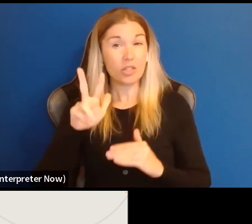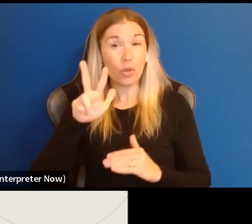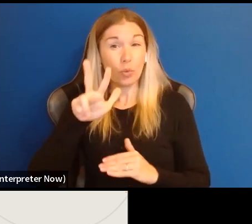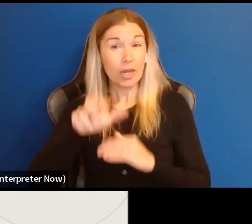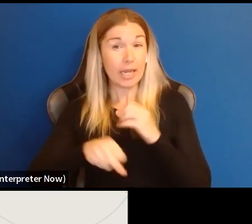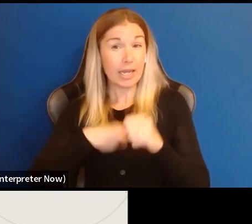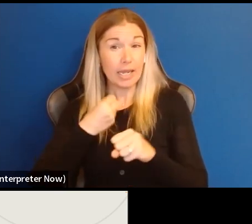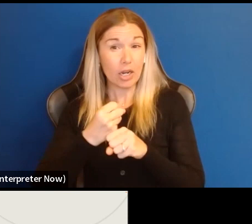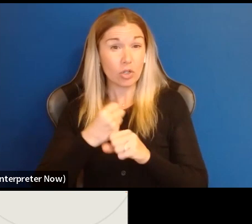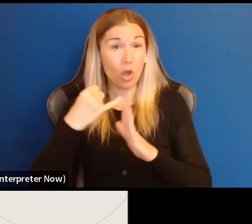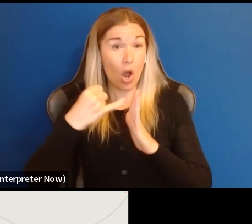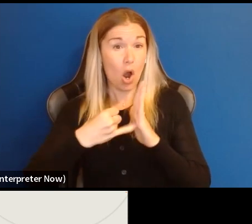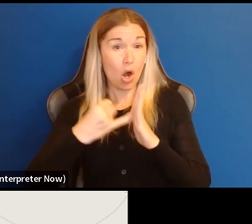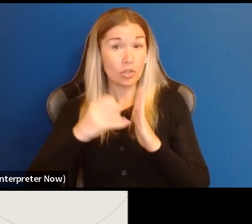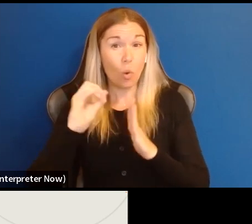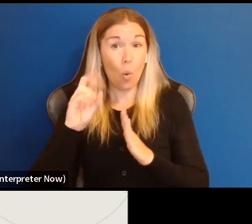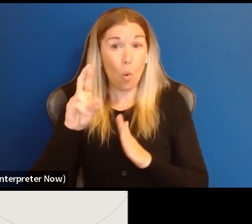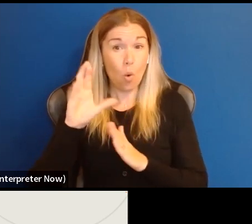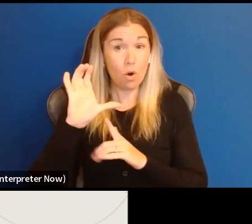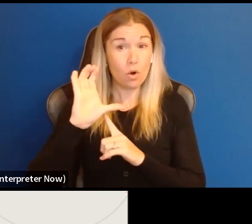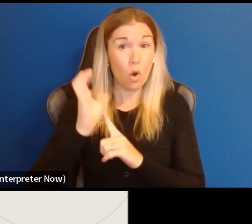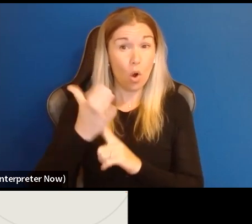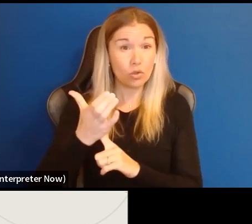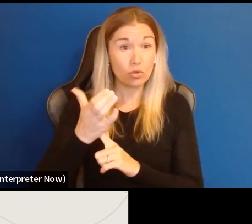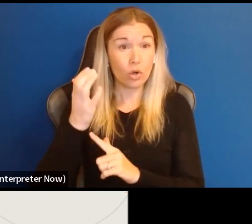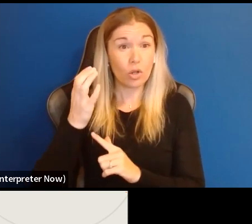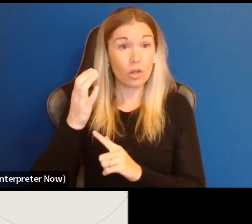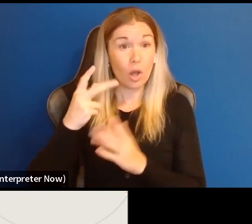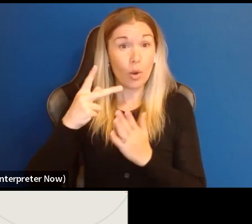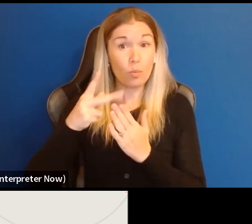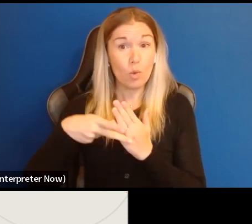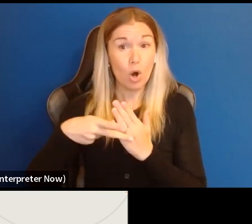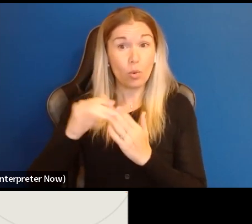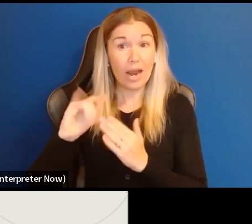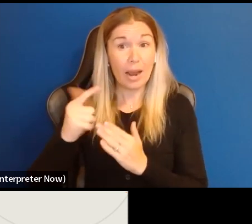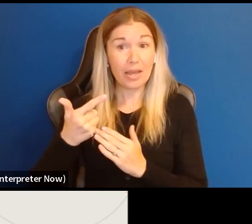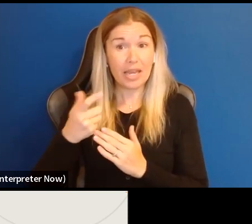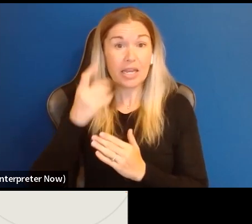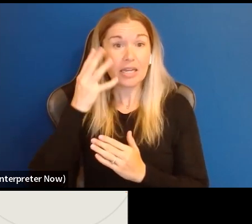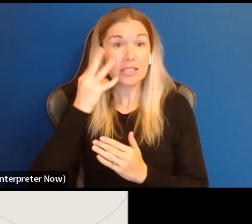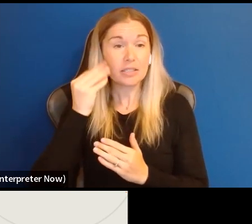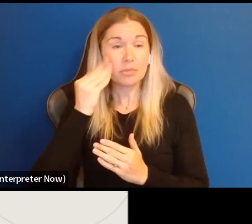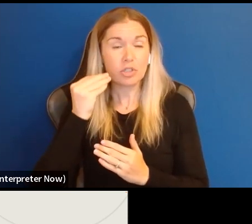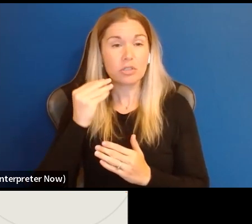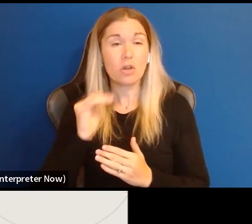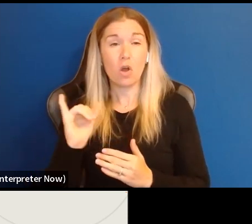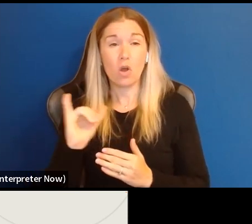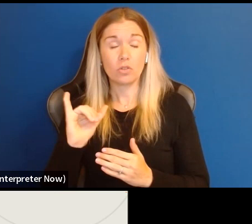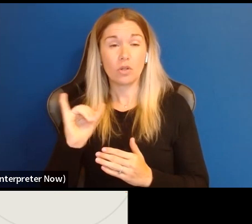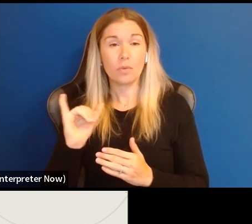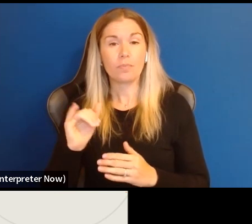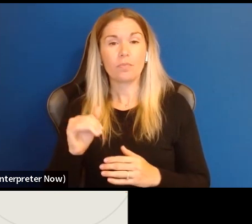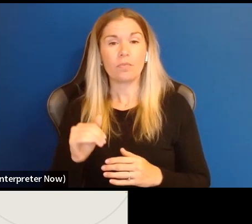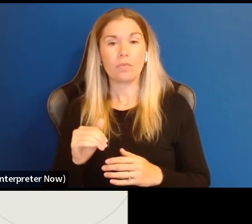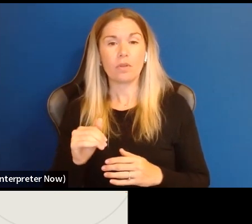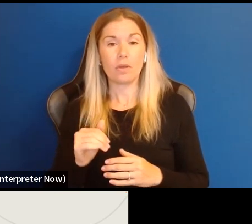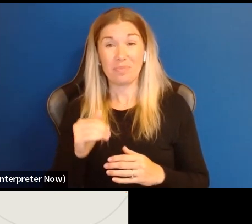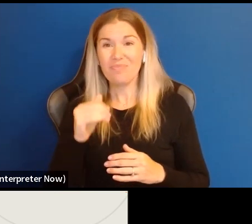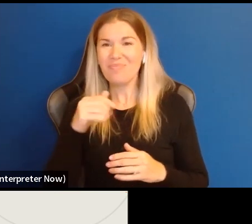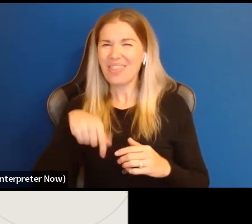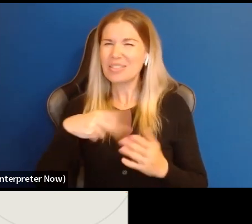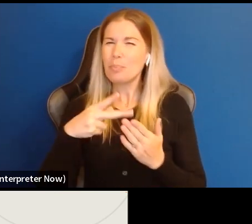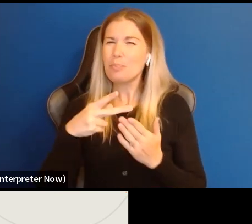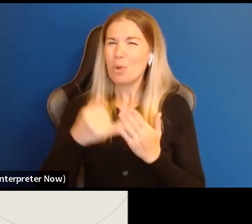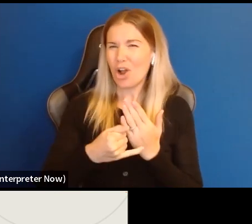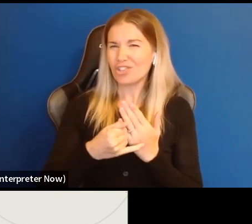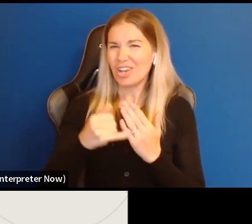arts or cultural programming experience. I also want to note that the grant that this is, since this is a project grant,